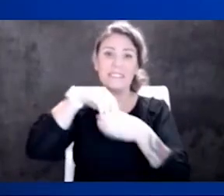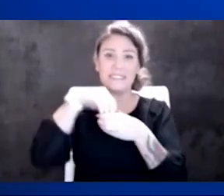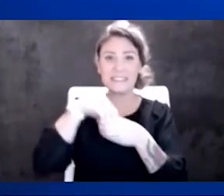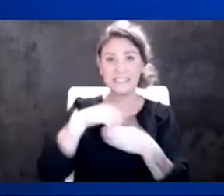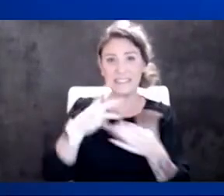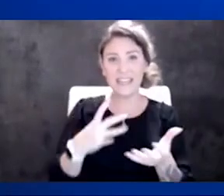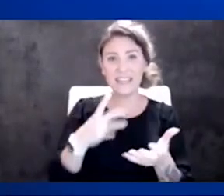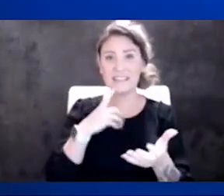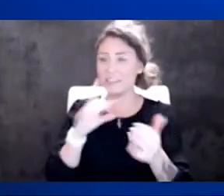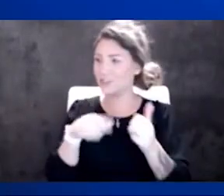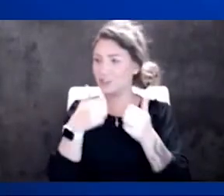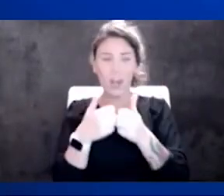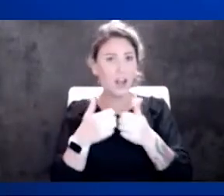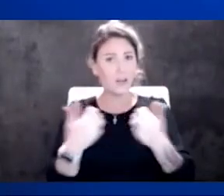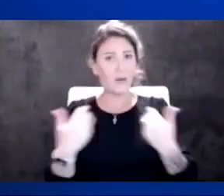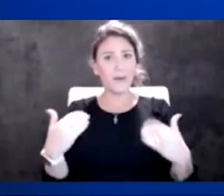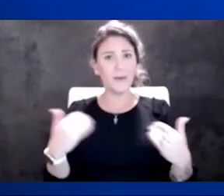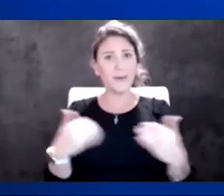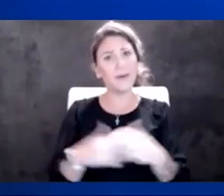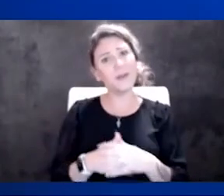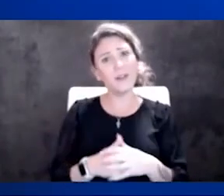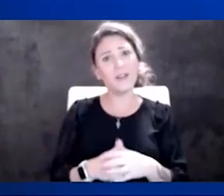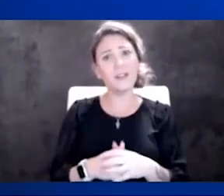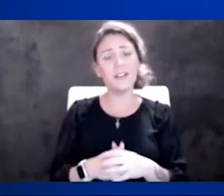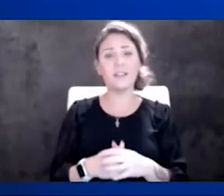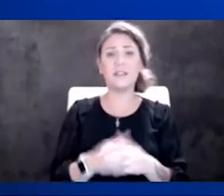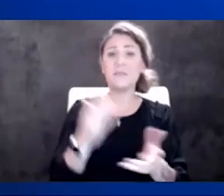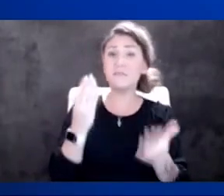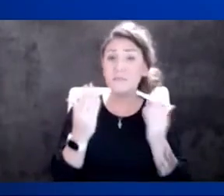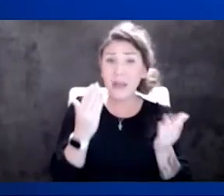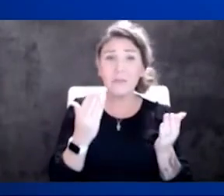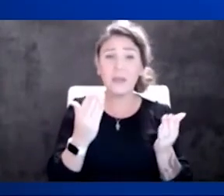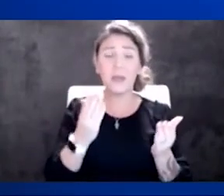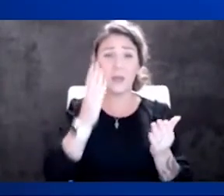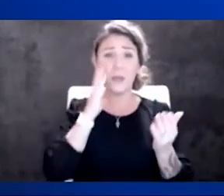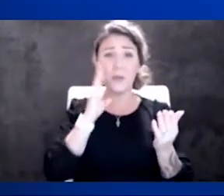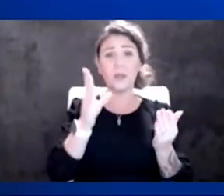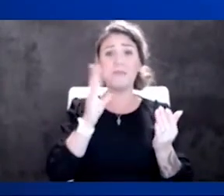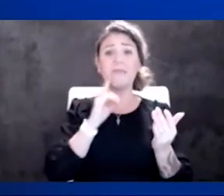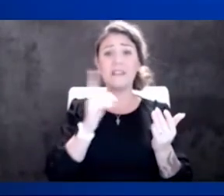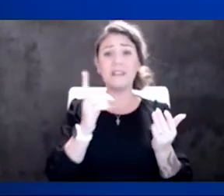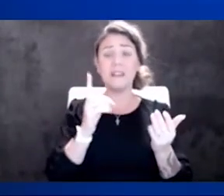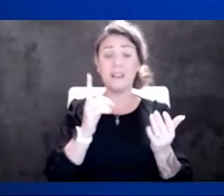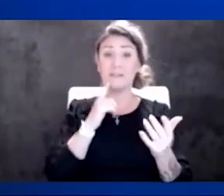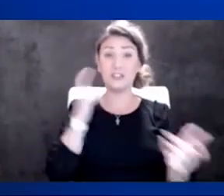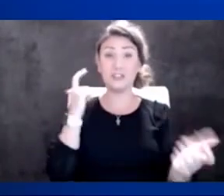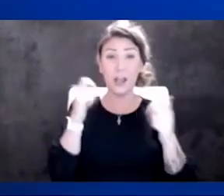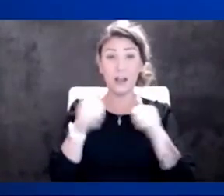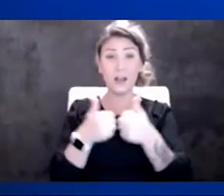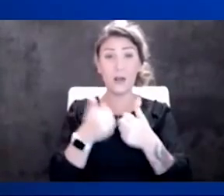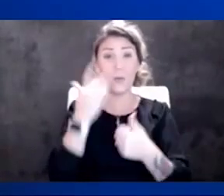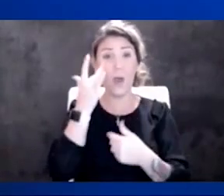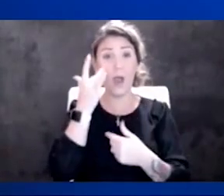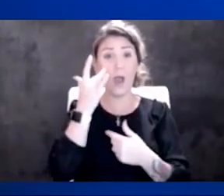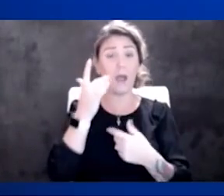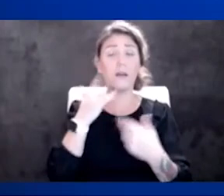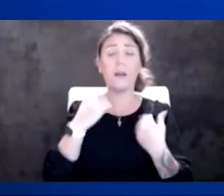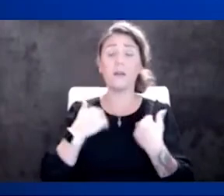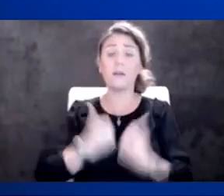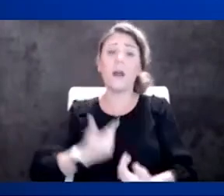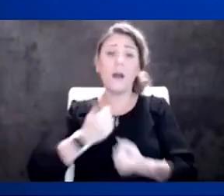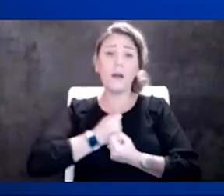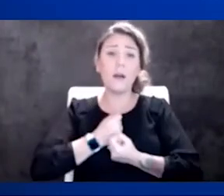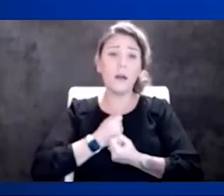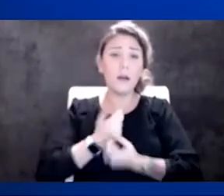challenging time. This may be, I think, this will be our greatest challenge because we're so darn tired of it, and we're so